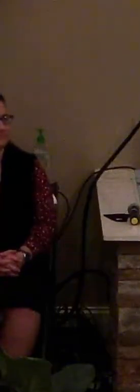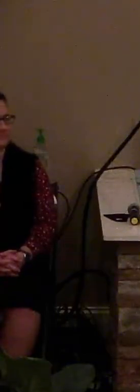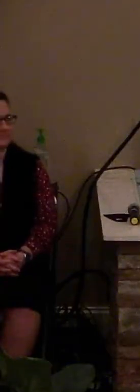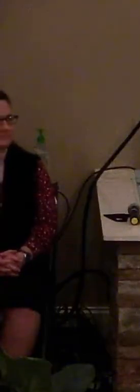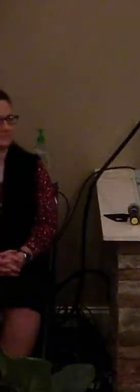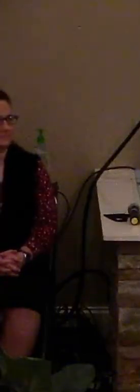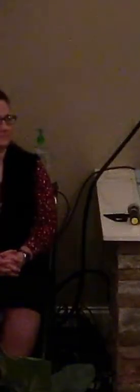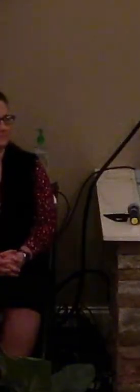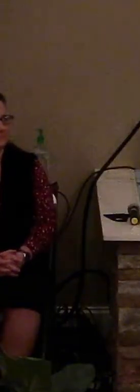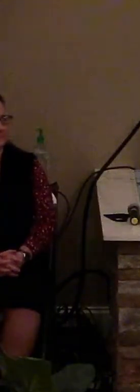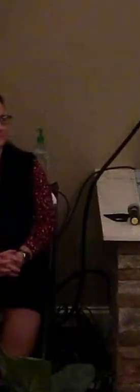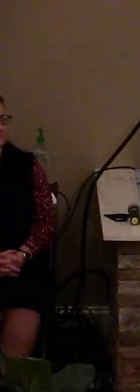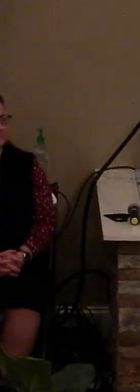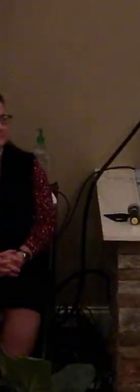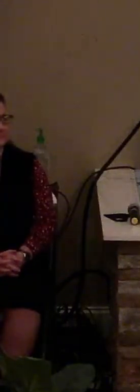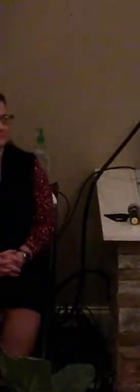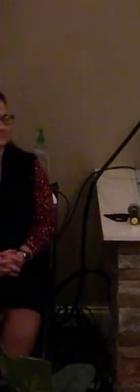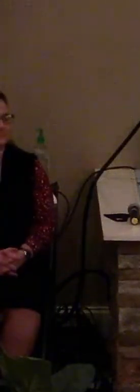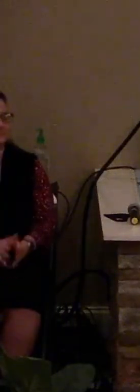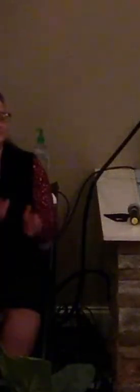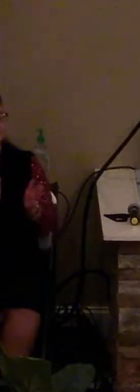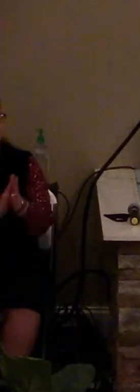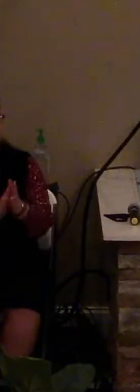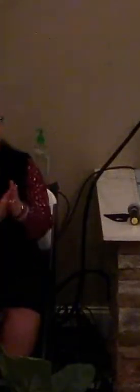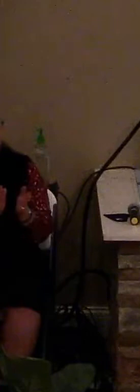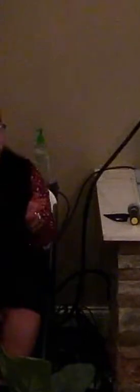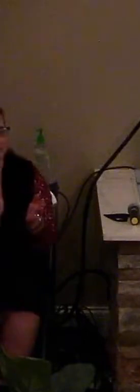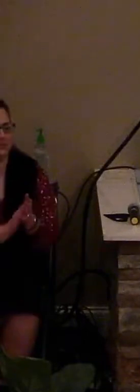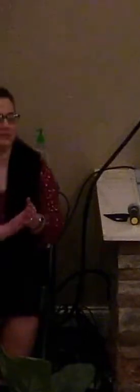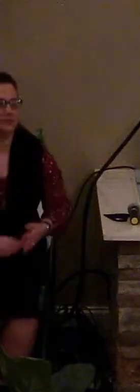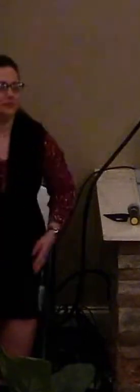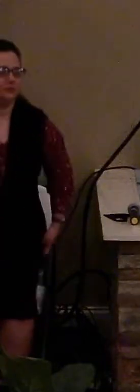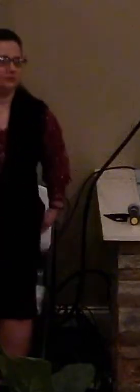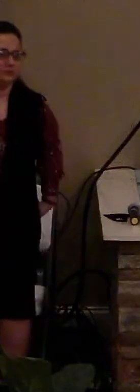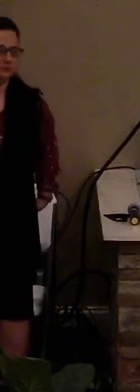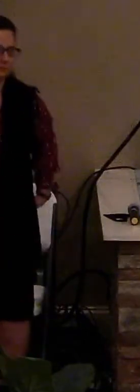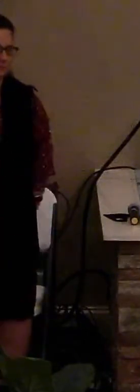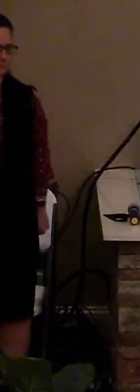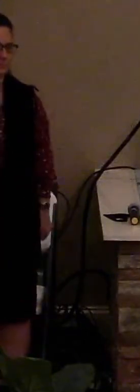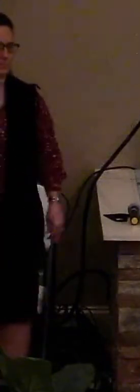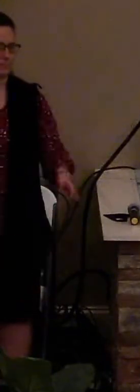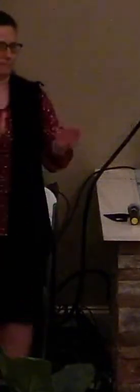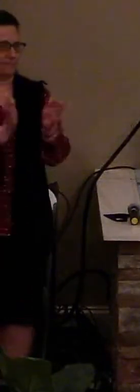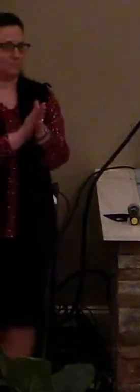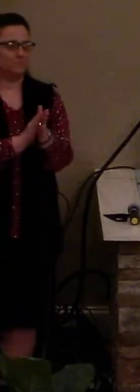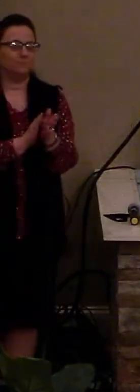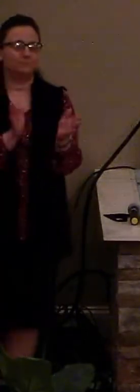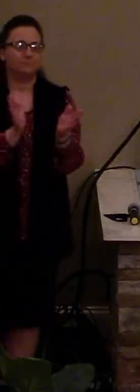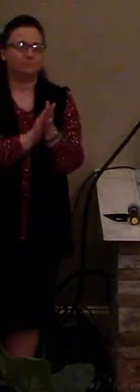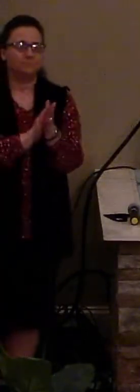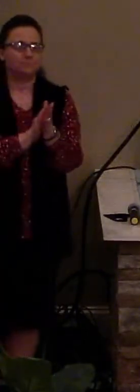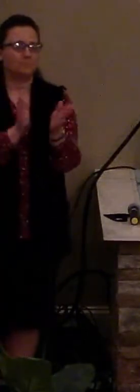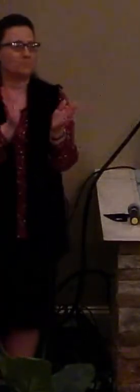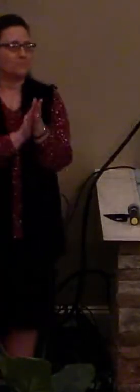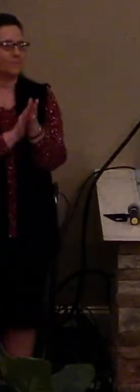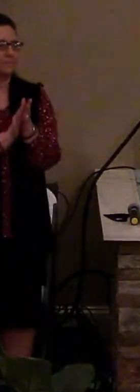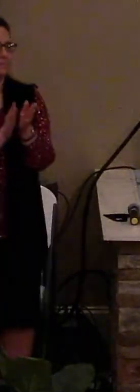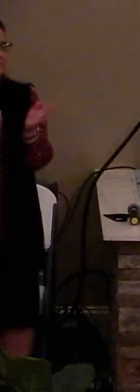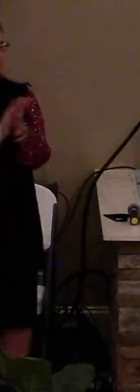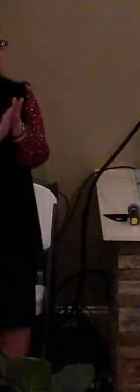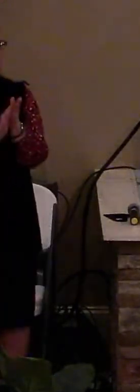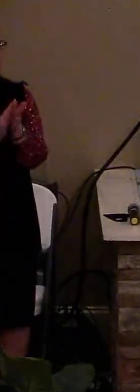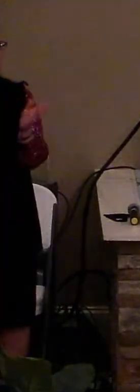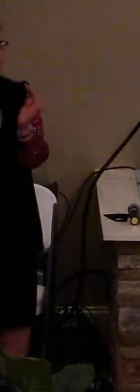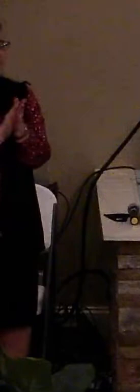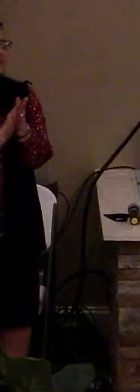Well, I started out traveling for the Lord many years ago, now I've had a lot